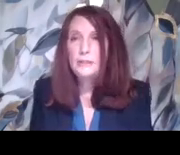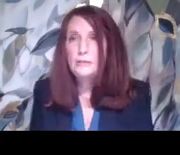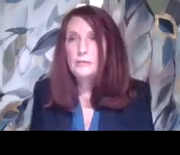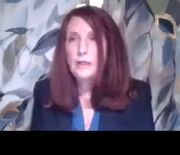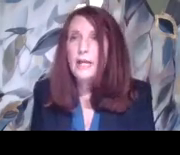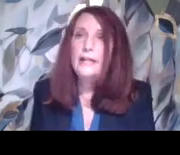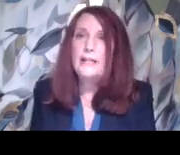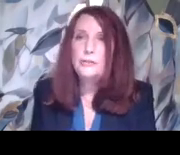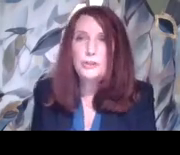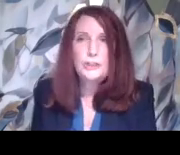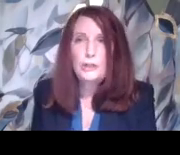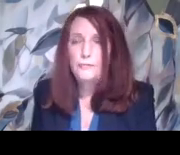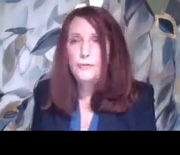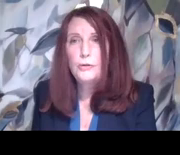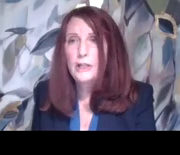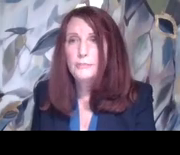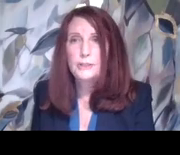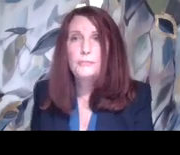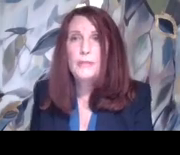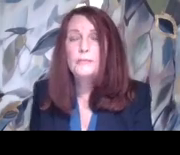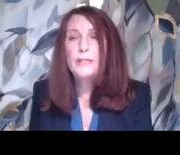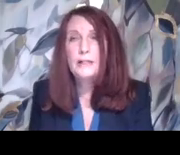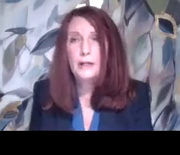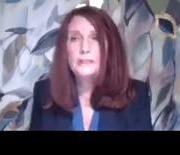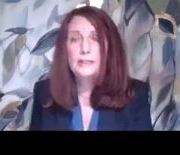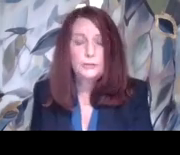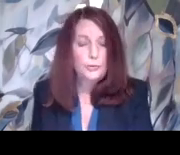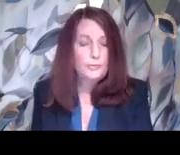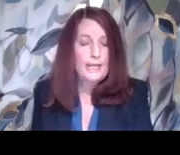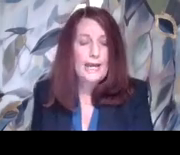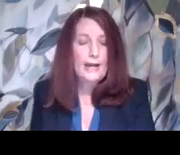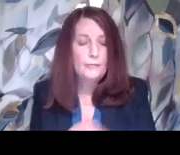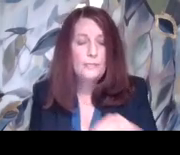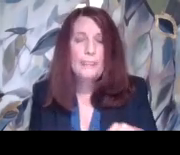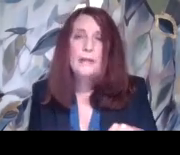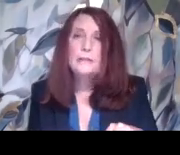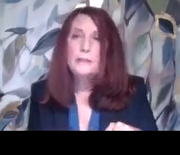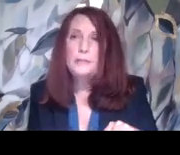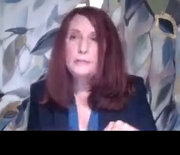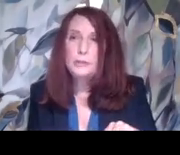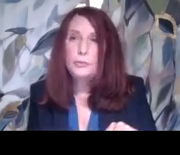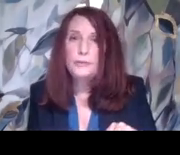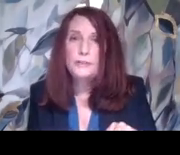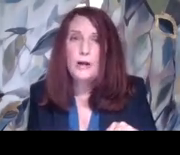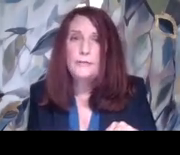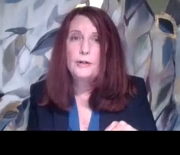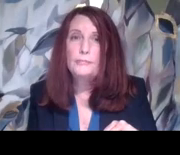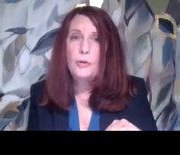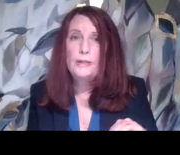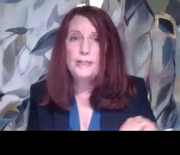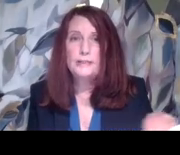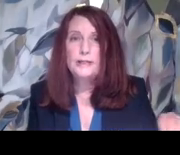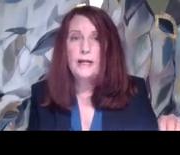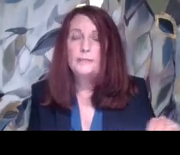debate. And that's just a few clubs. There's many, many clubs that a school may have. Sometimes schools offer